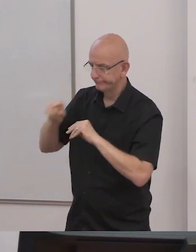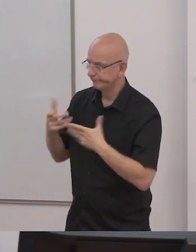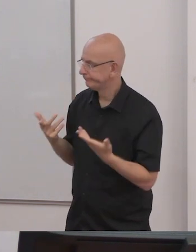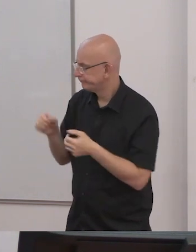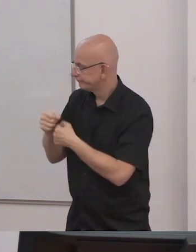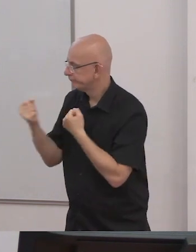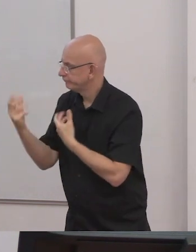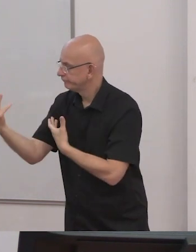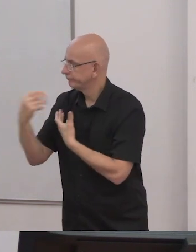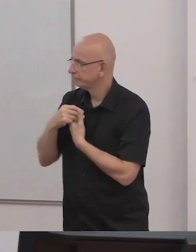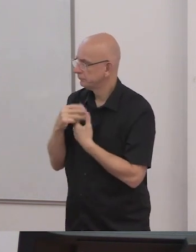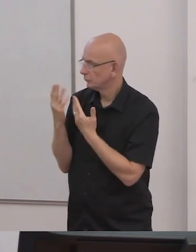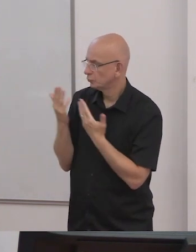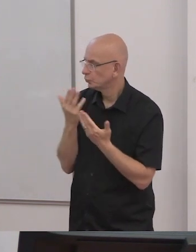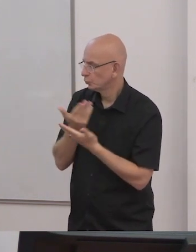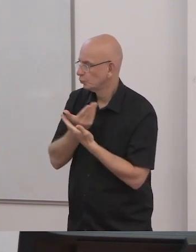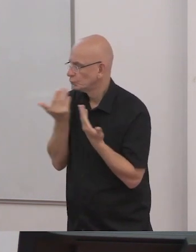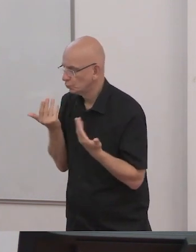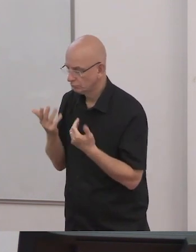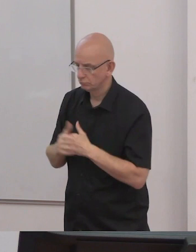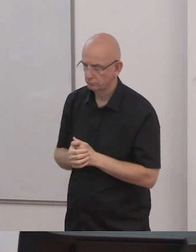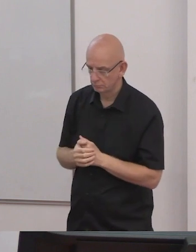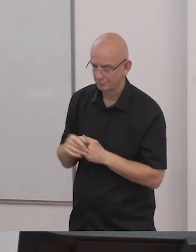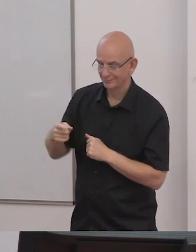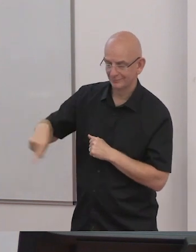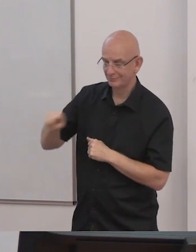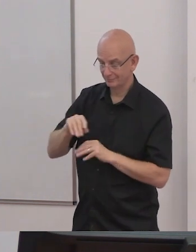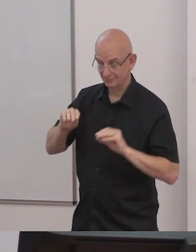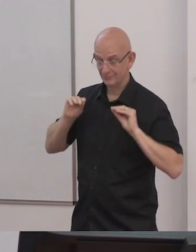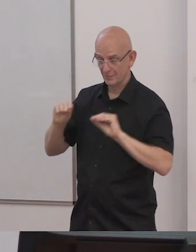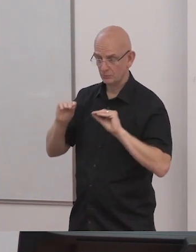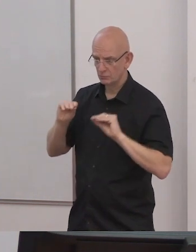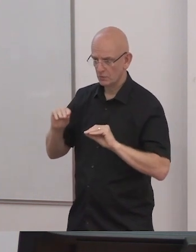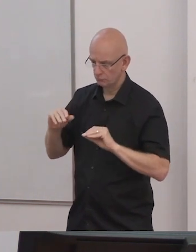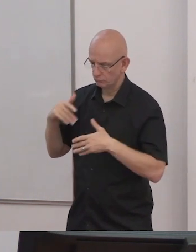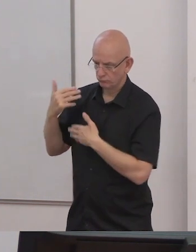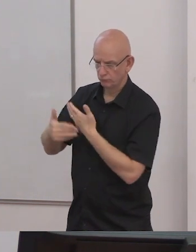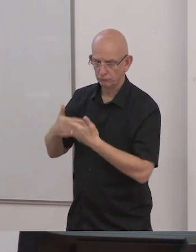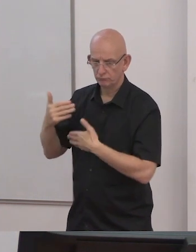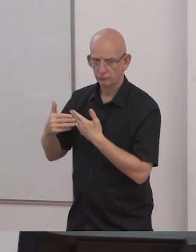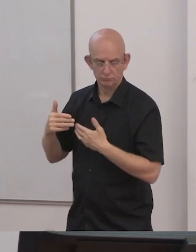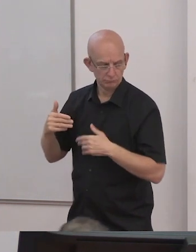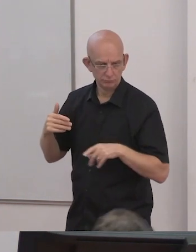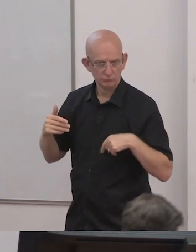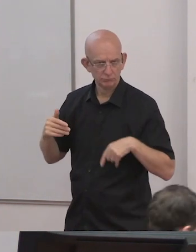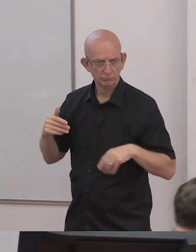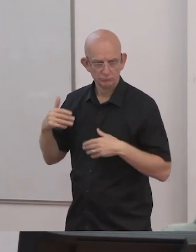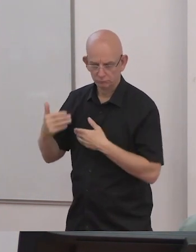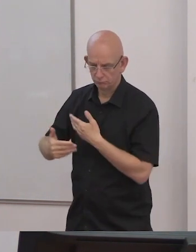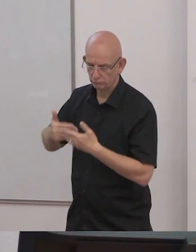Education's long been recognised as a cornerstone right. One of those rights that